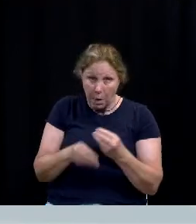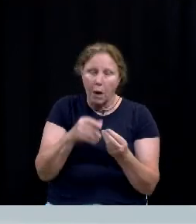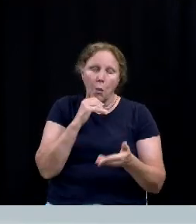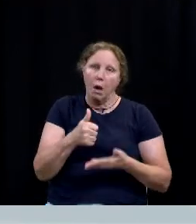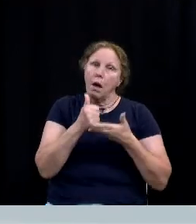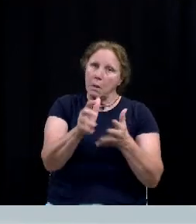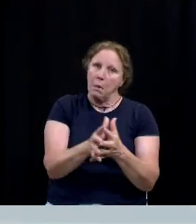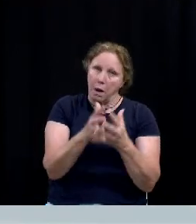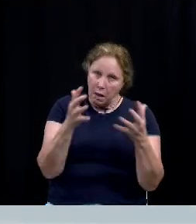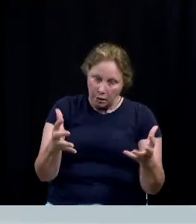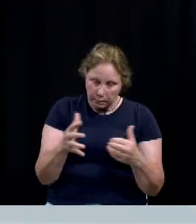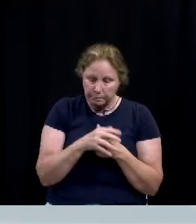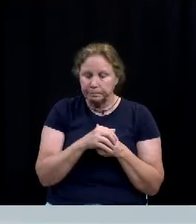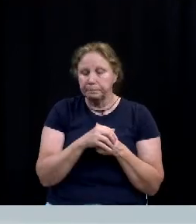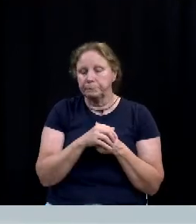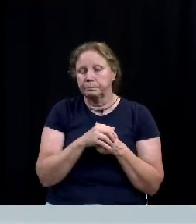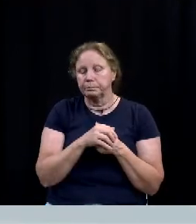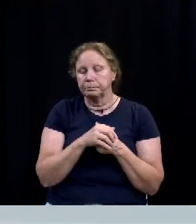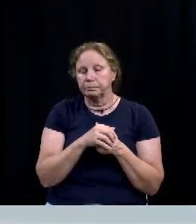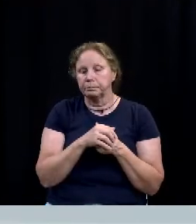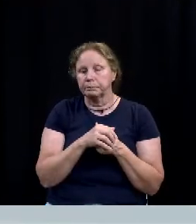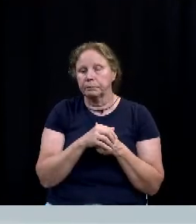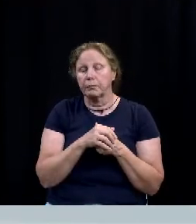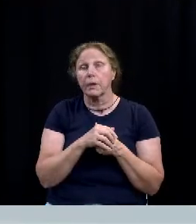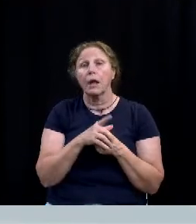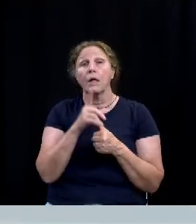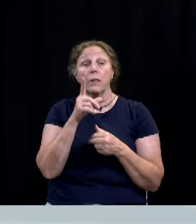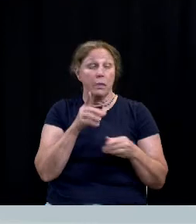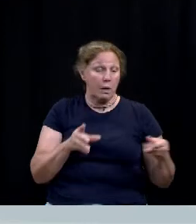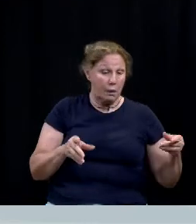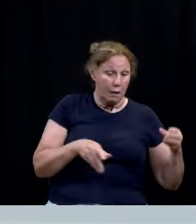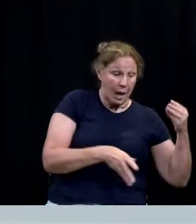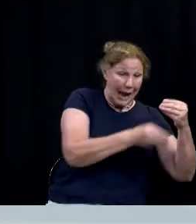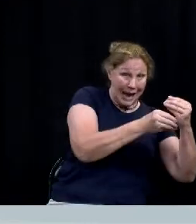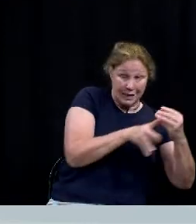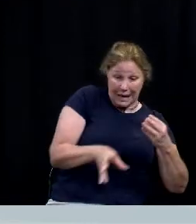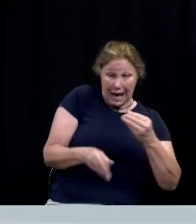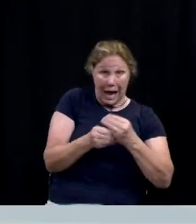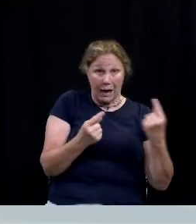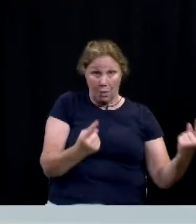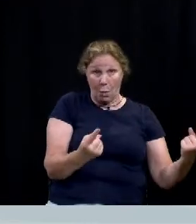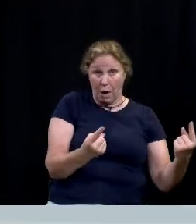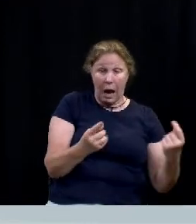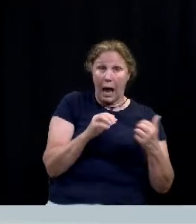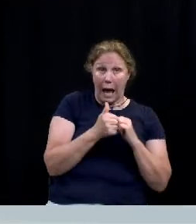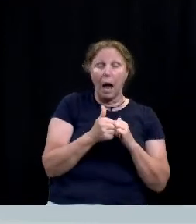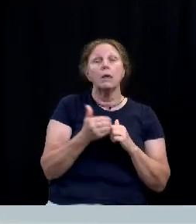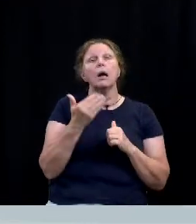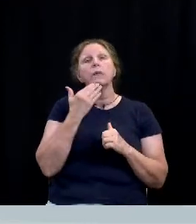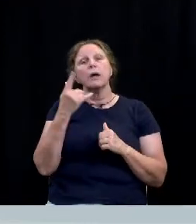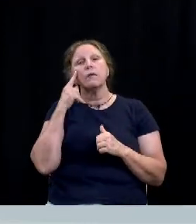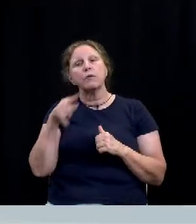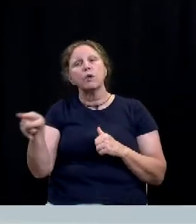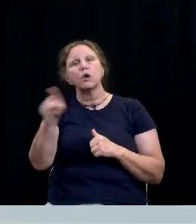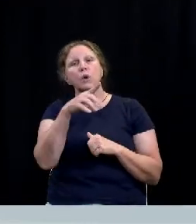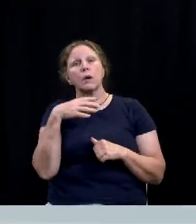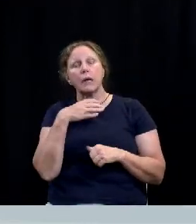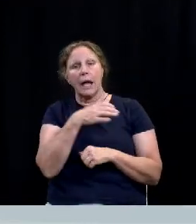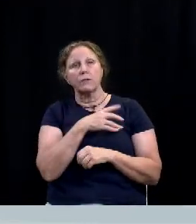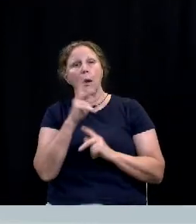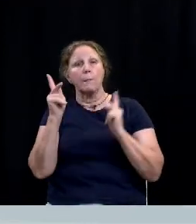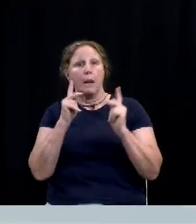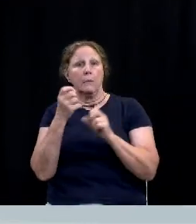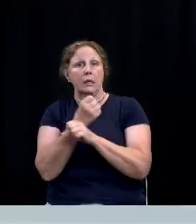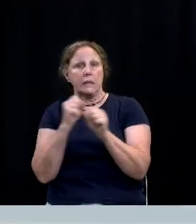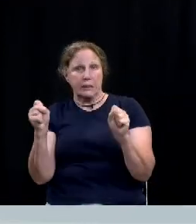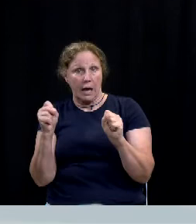we were able to add these detectives to these two sections thanks to the council's priority on public safety